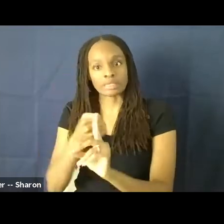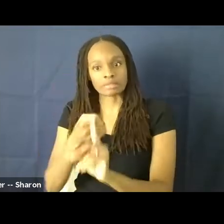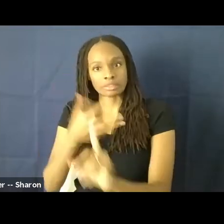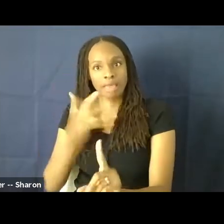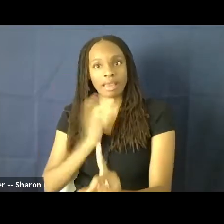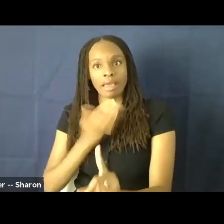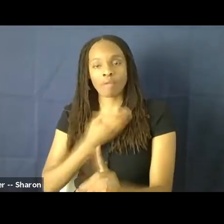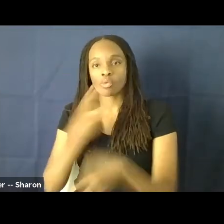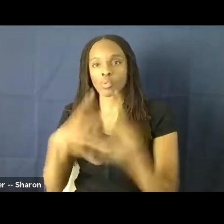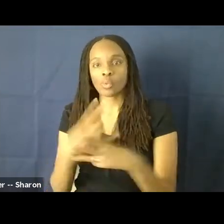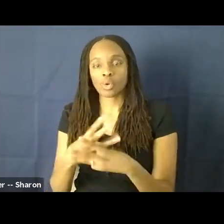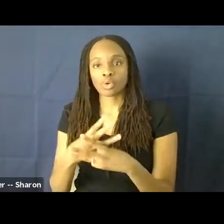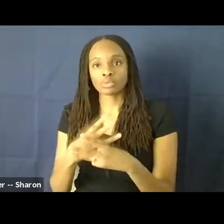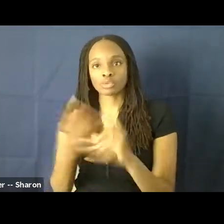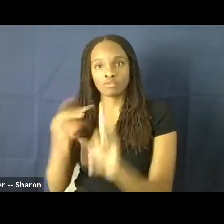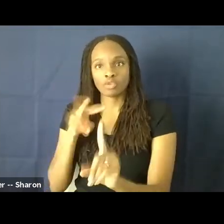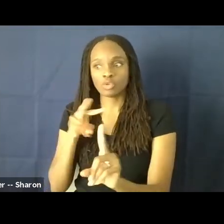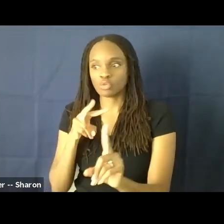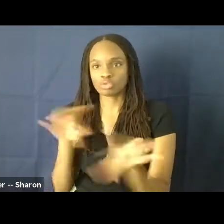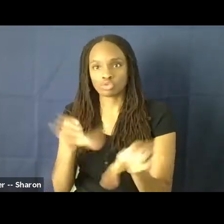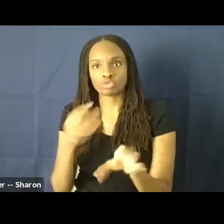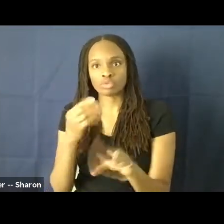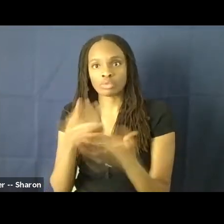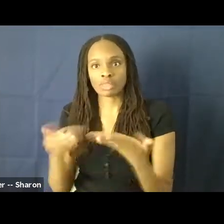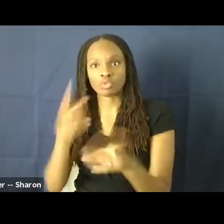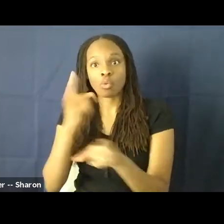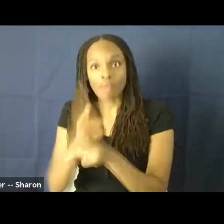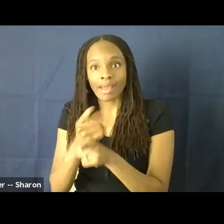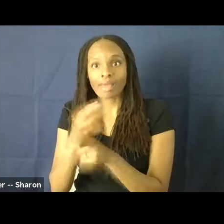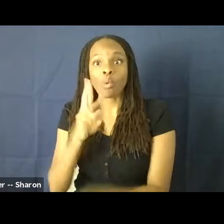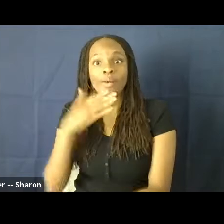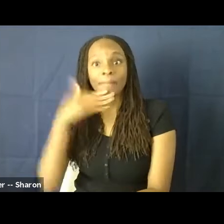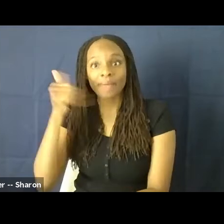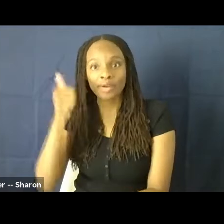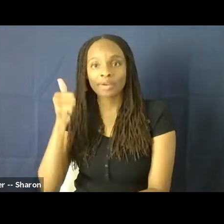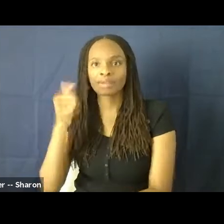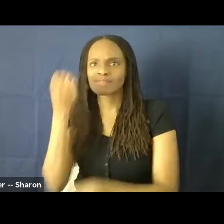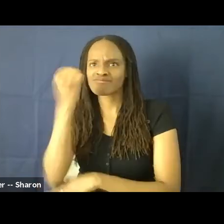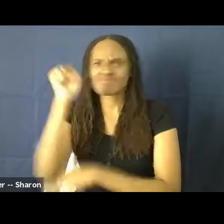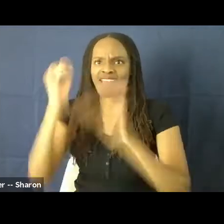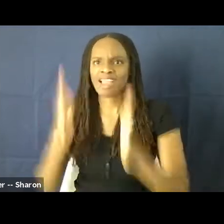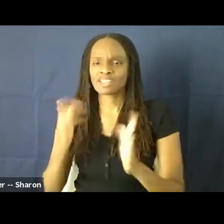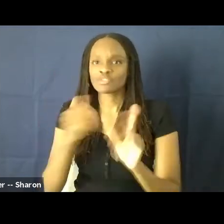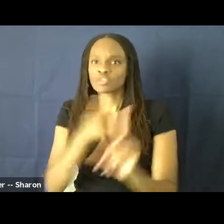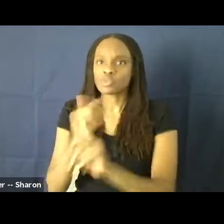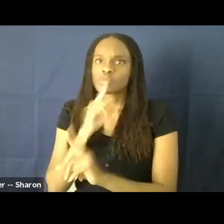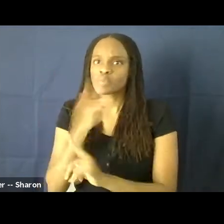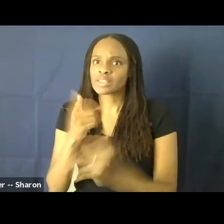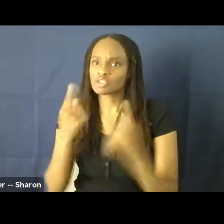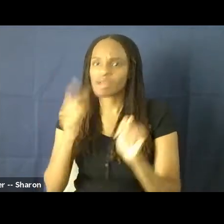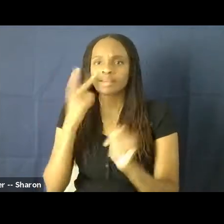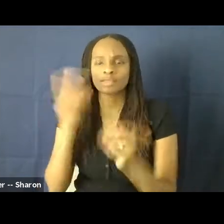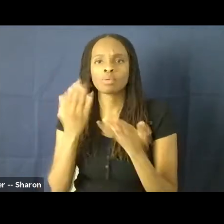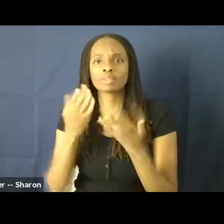basically just get things right or at least better. And activists who are pushing the boundaries of what's possible with media.